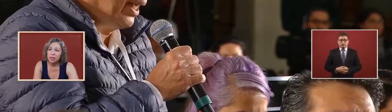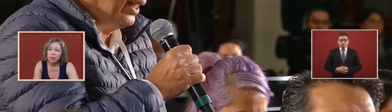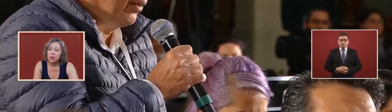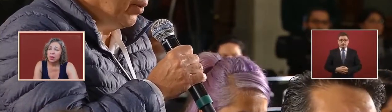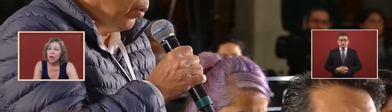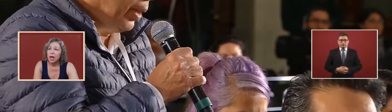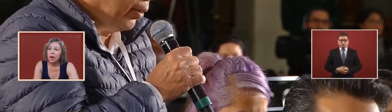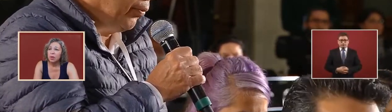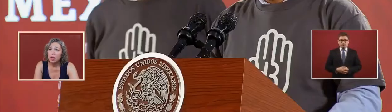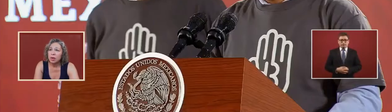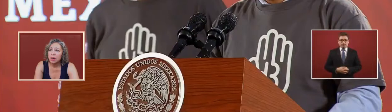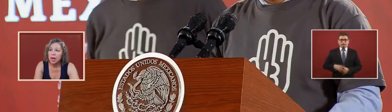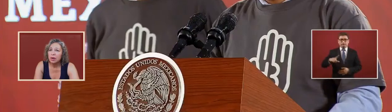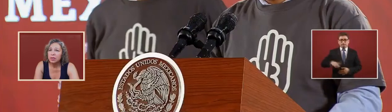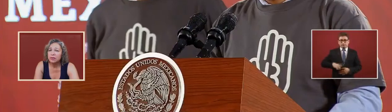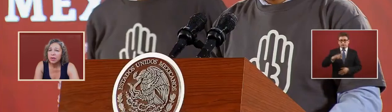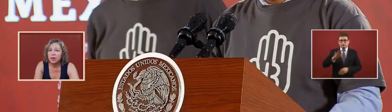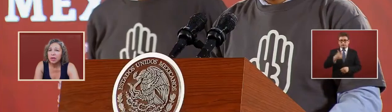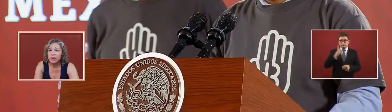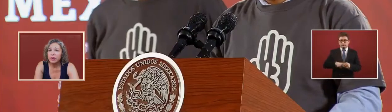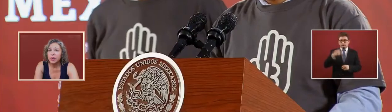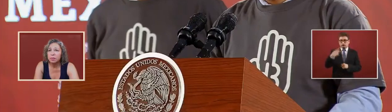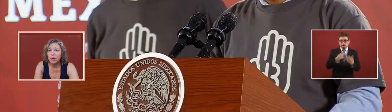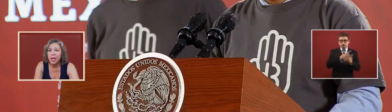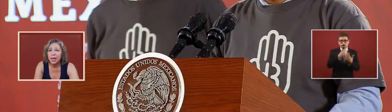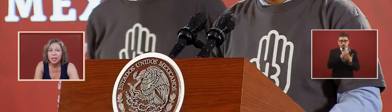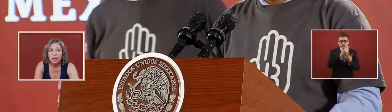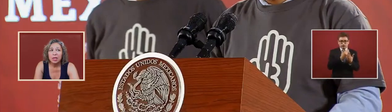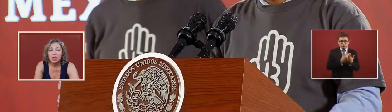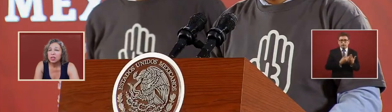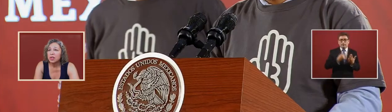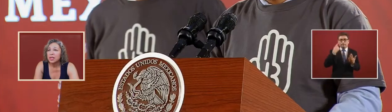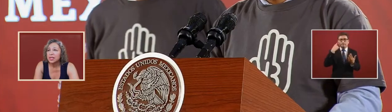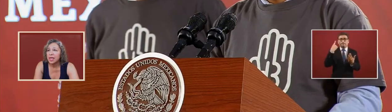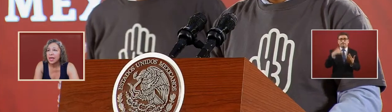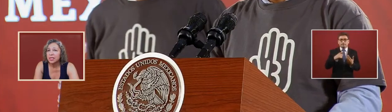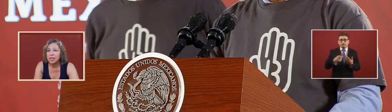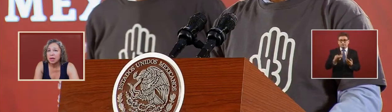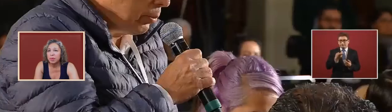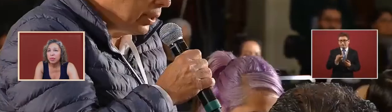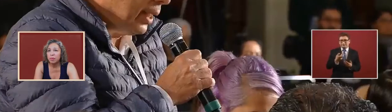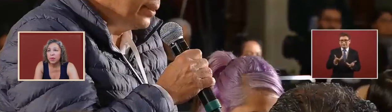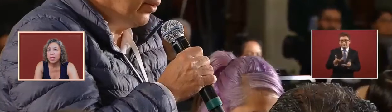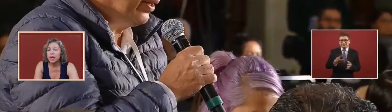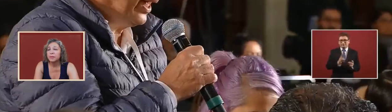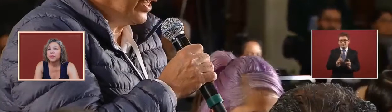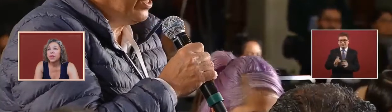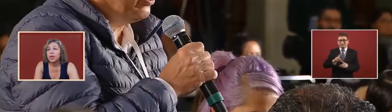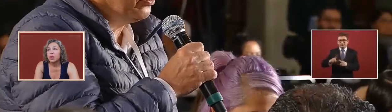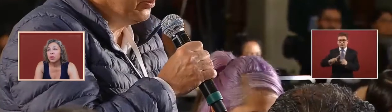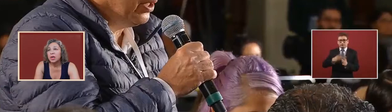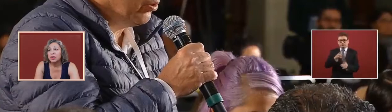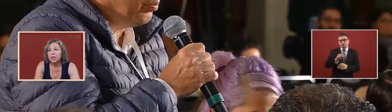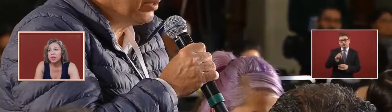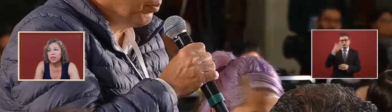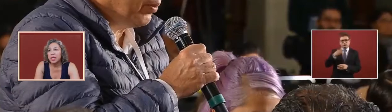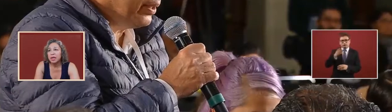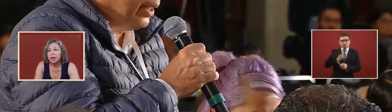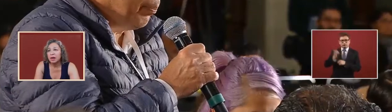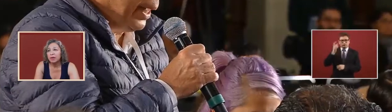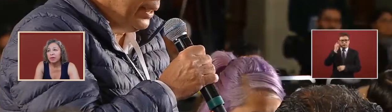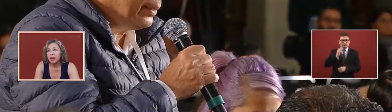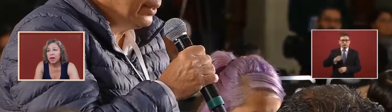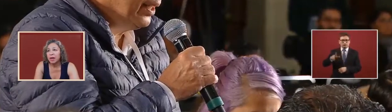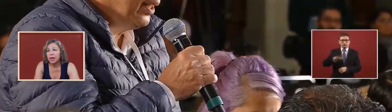to ask how are how is the federal government planning so that these acts not be repeated we know that the